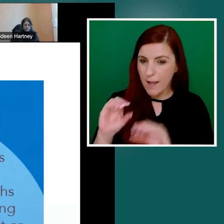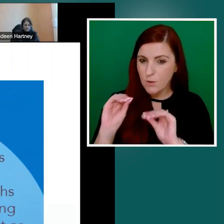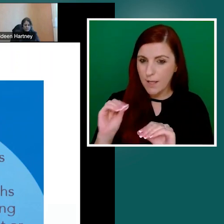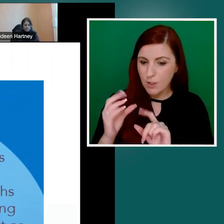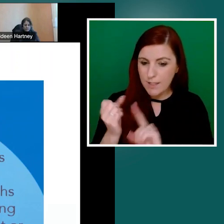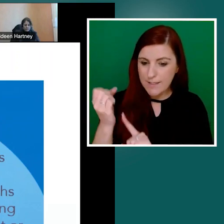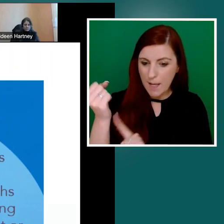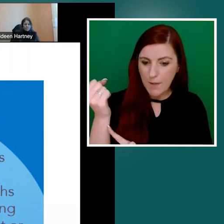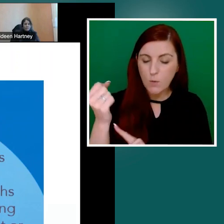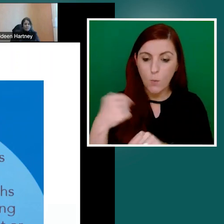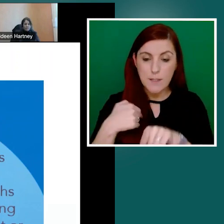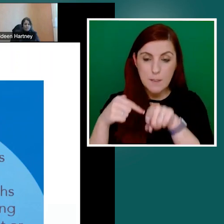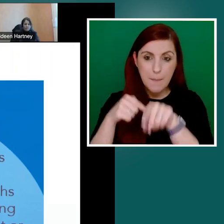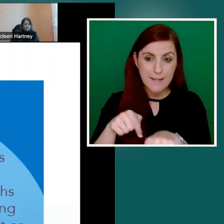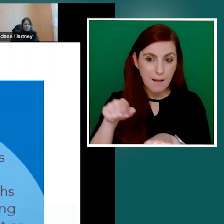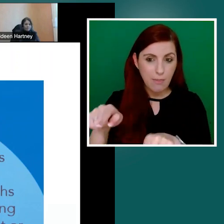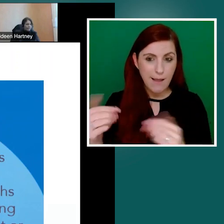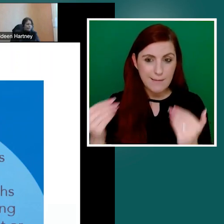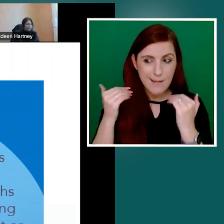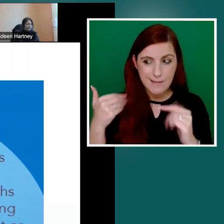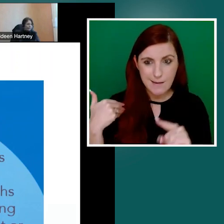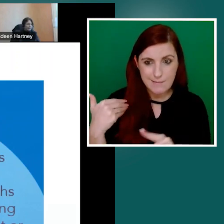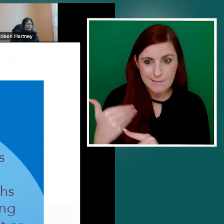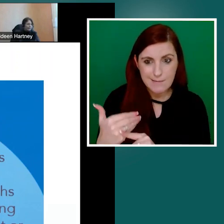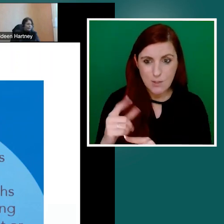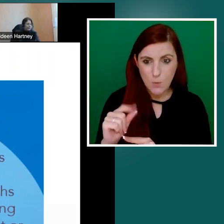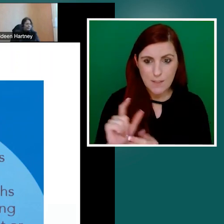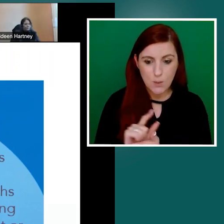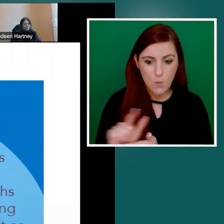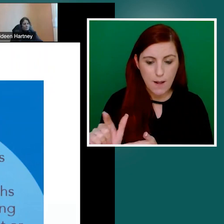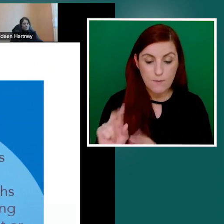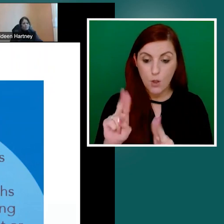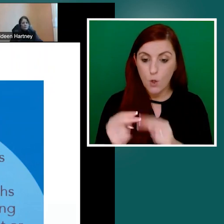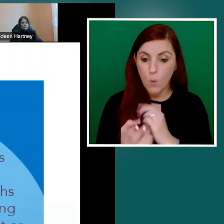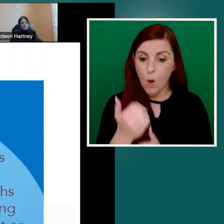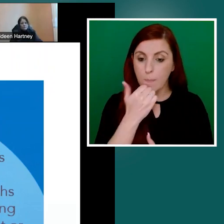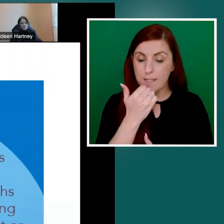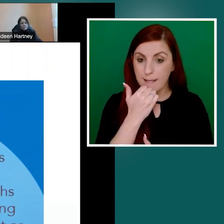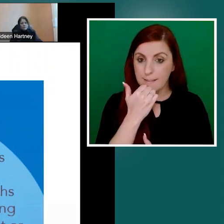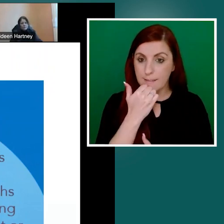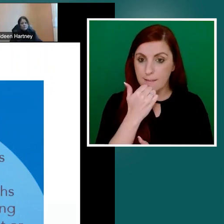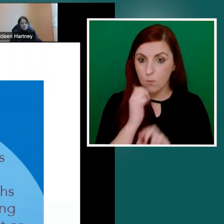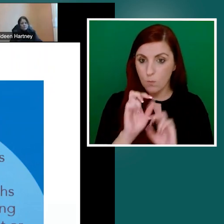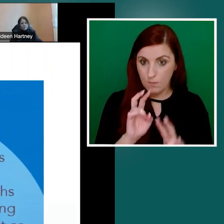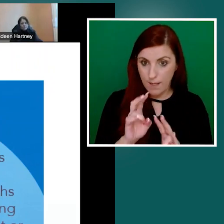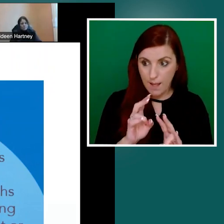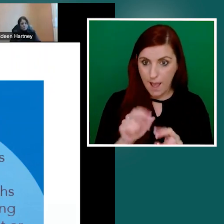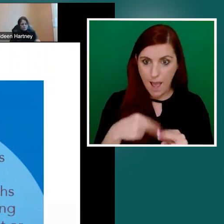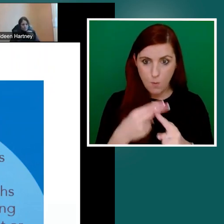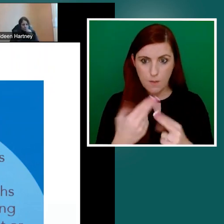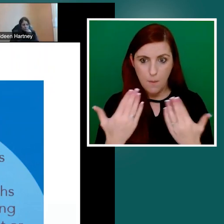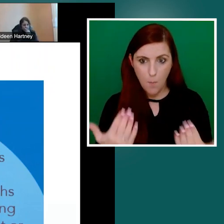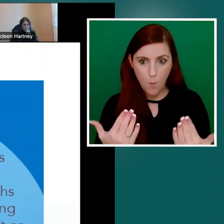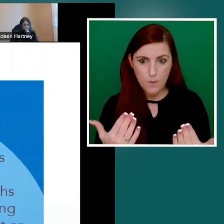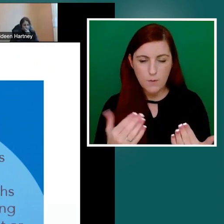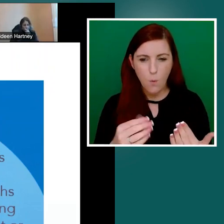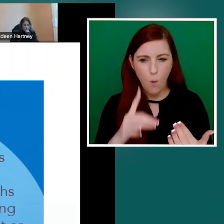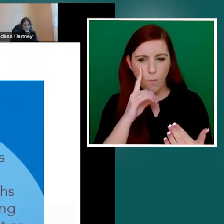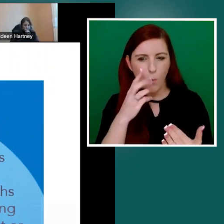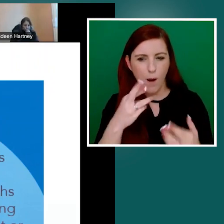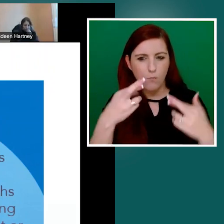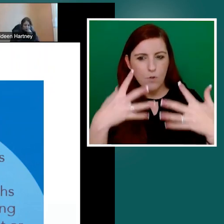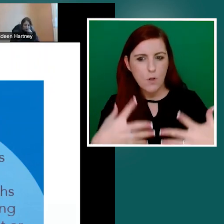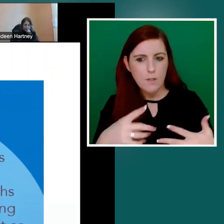in the field at the moment. And we hope to have those results in 2024. But the reality is, as I said, you know, these statistics